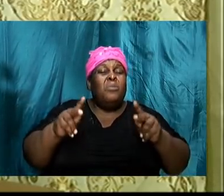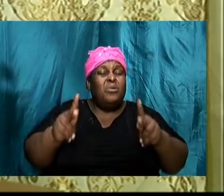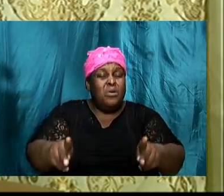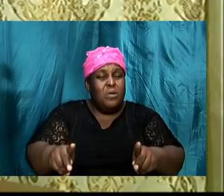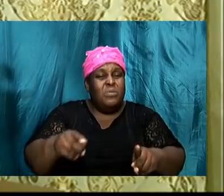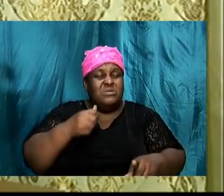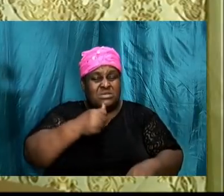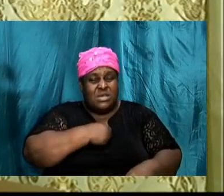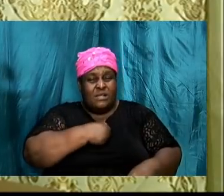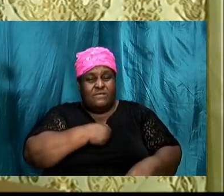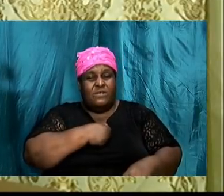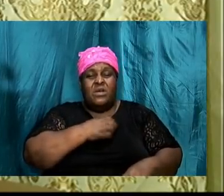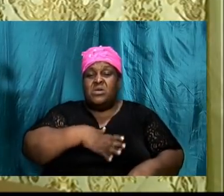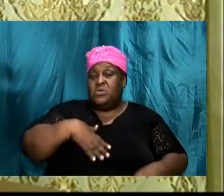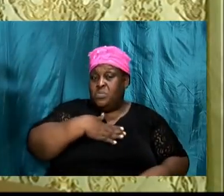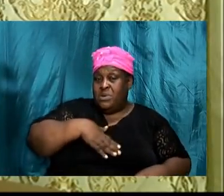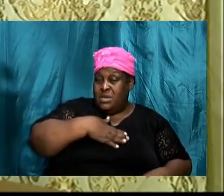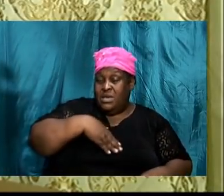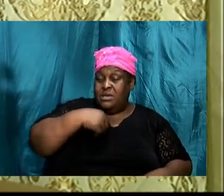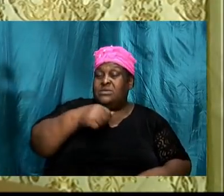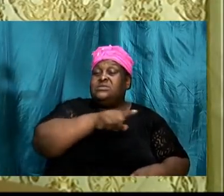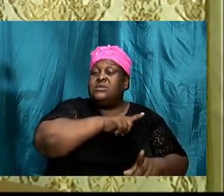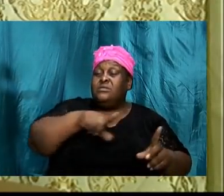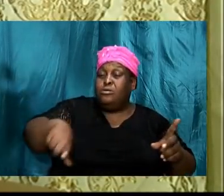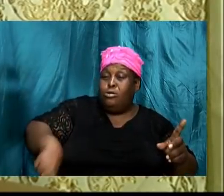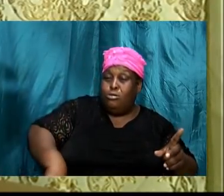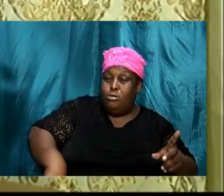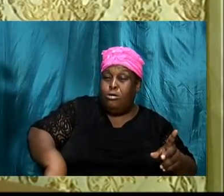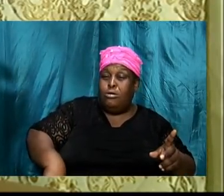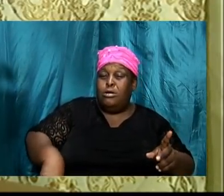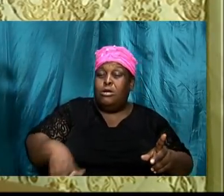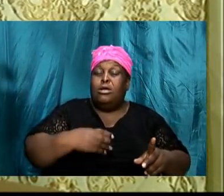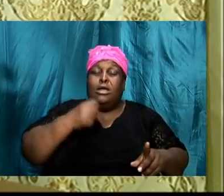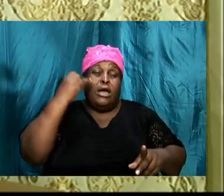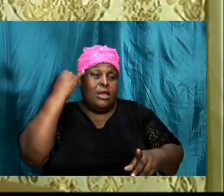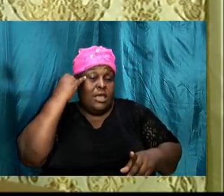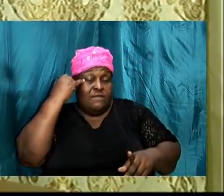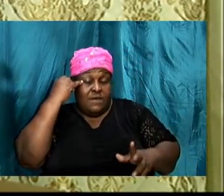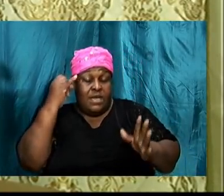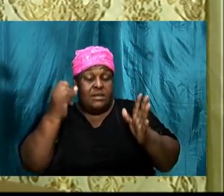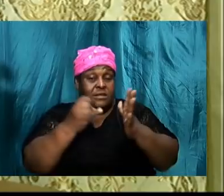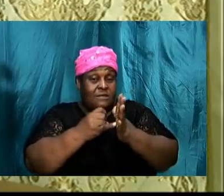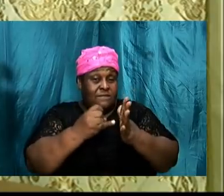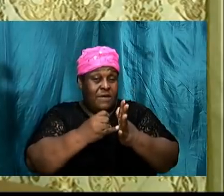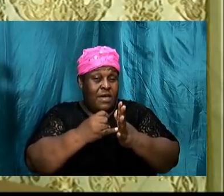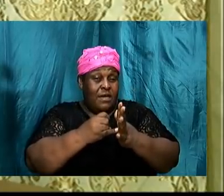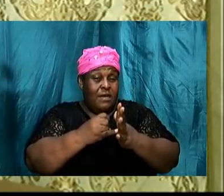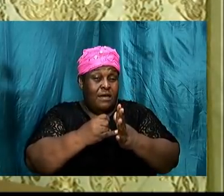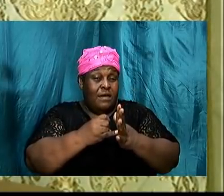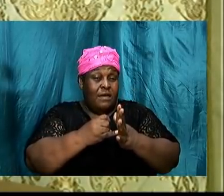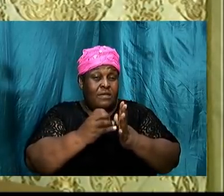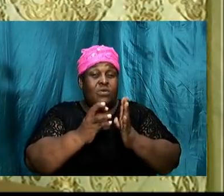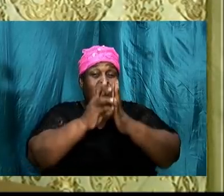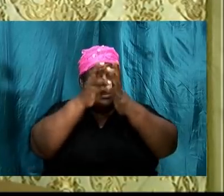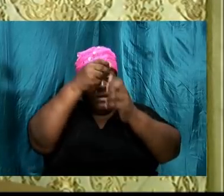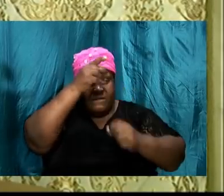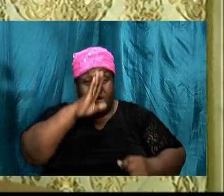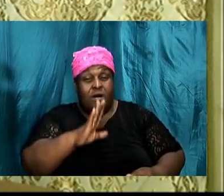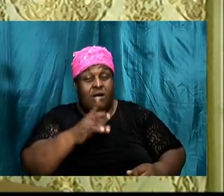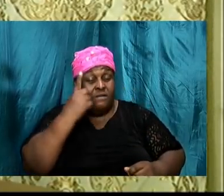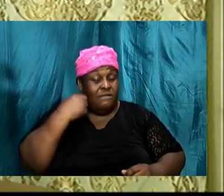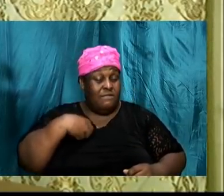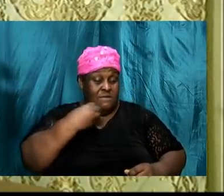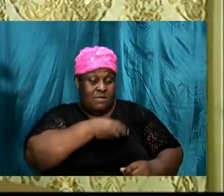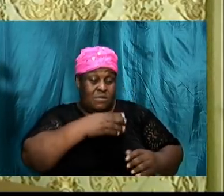move, and if we are going to identify and abide in the will of God for our lives, this only